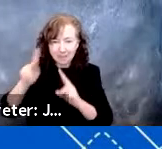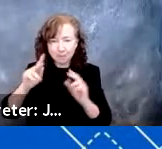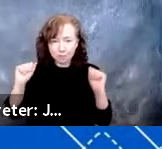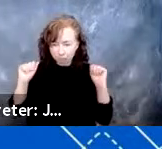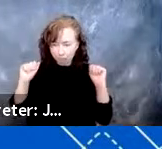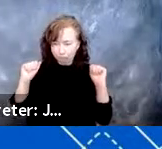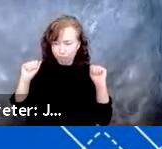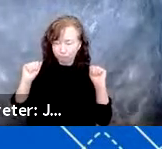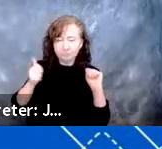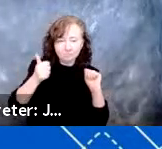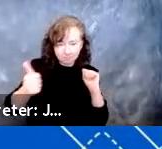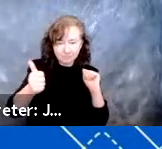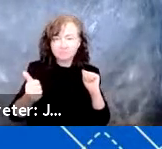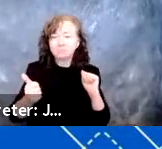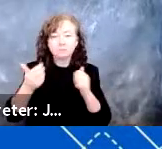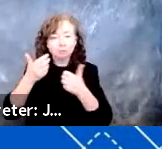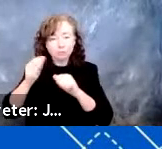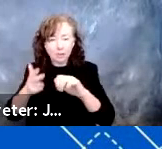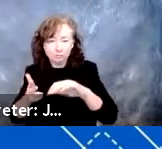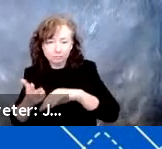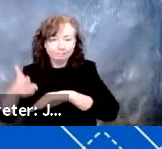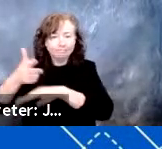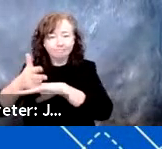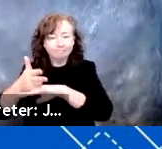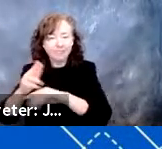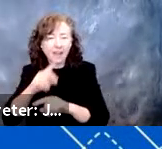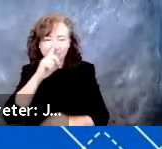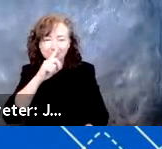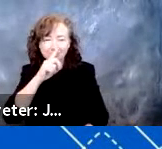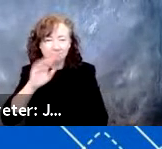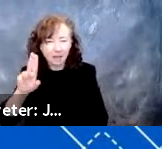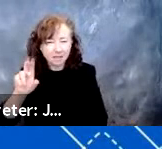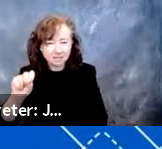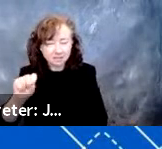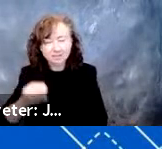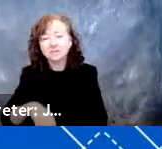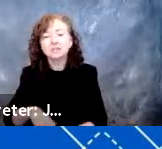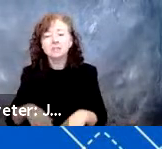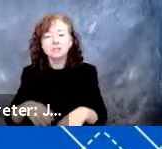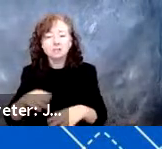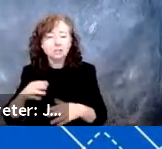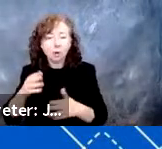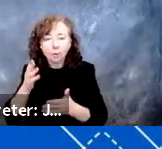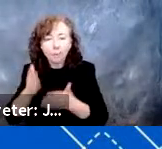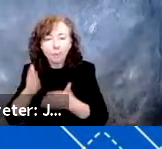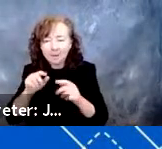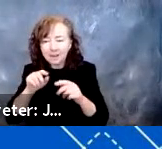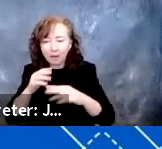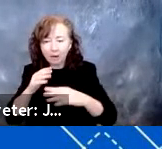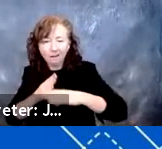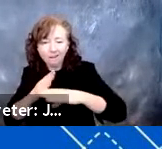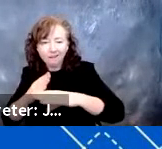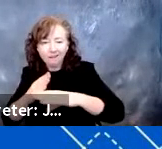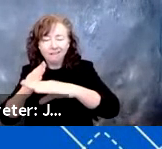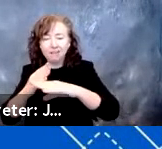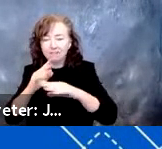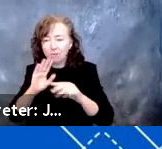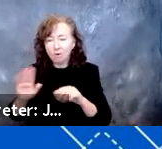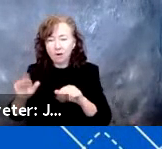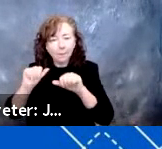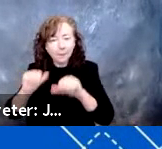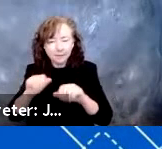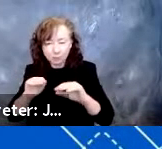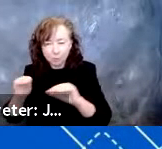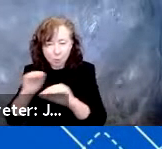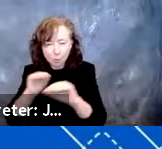-floor bus, and there were obstacles at the top of the ramp that might have created problems for them in terms of their ability to maneuver without